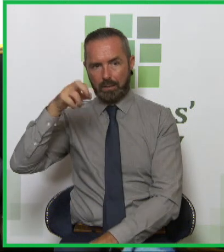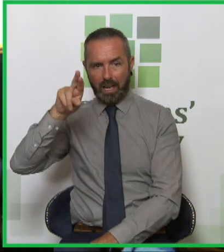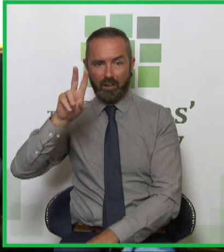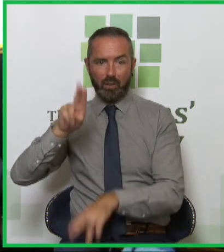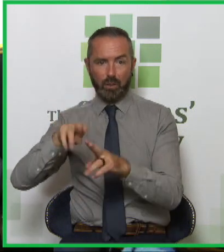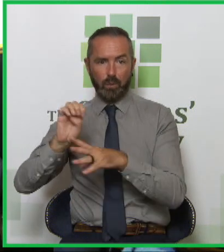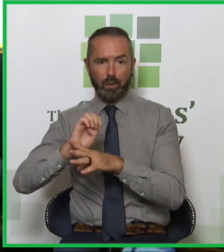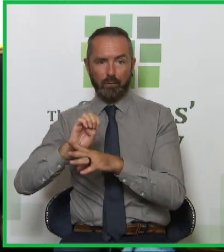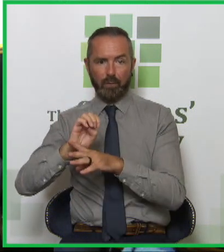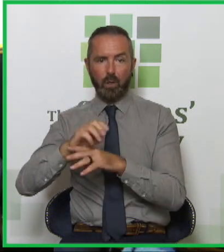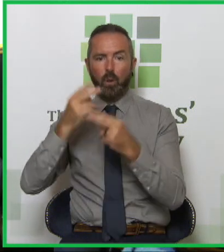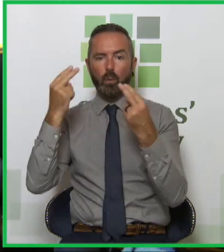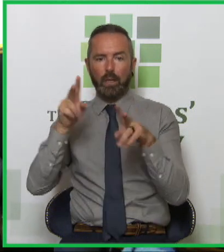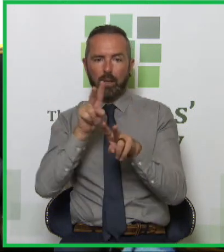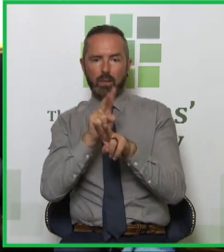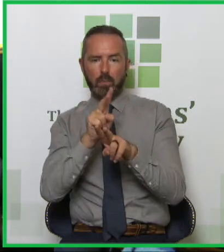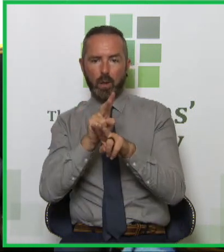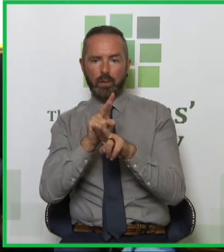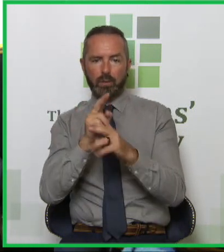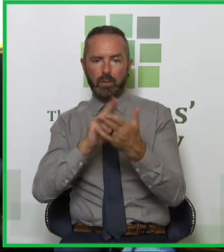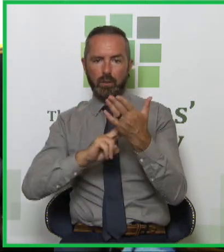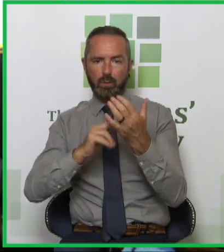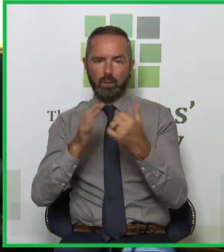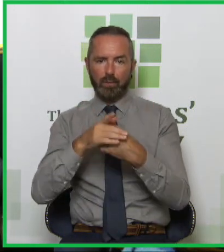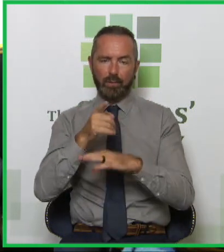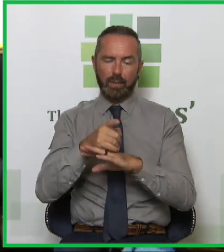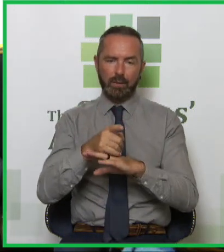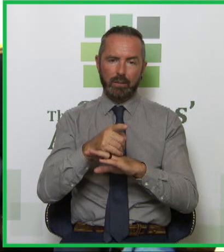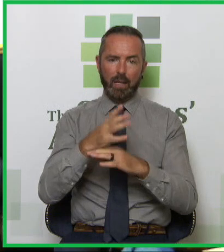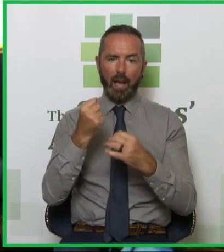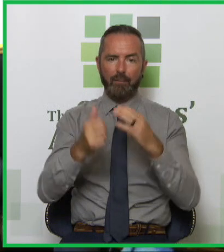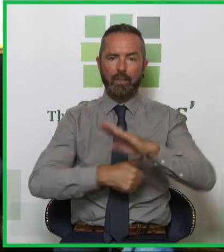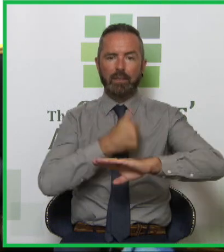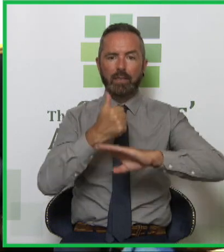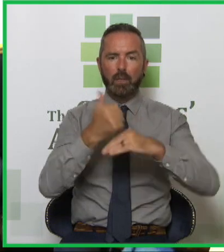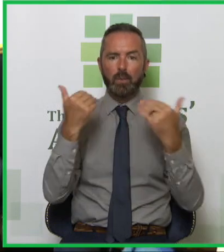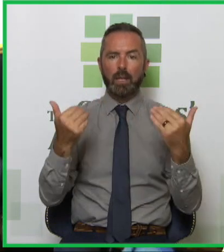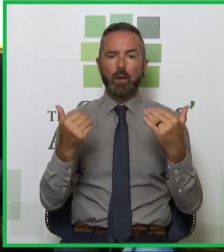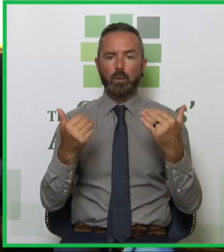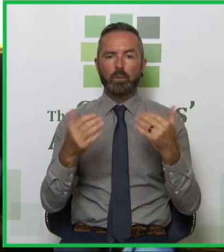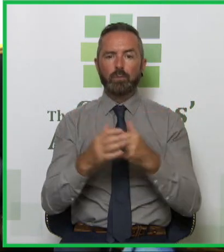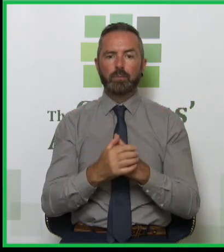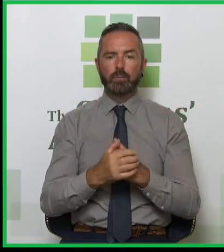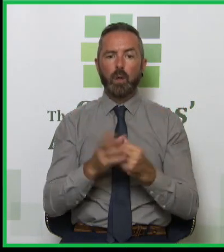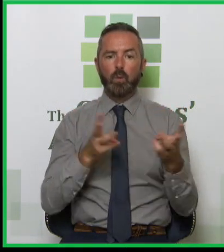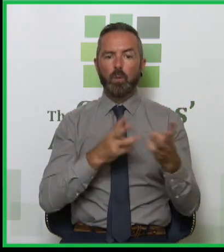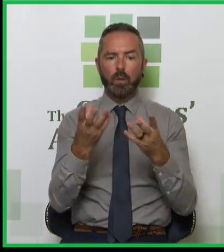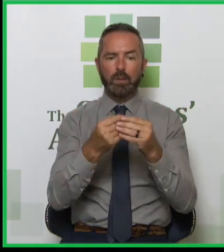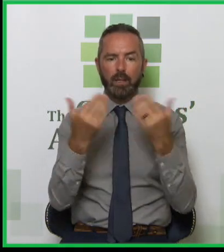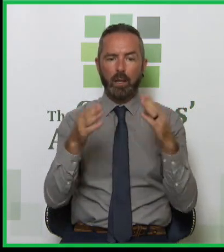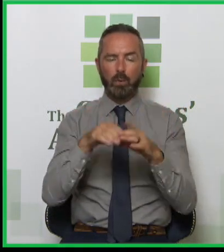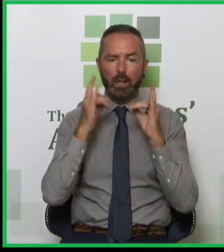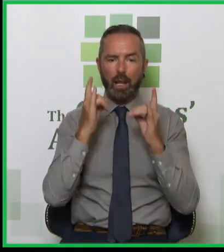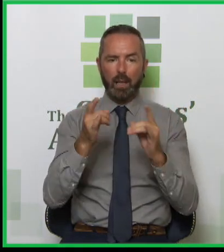monitor the efficacy of it in this space, and we've that set up now. So we've been working with the Health